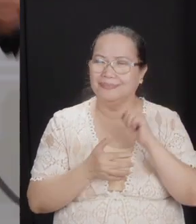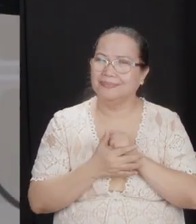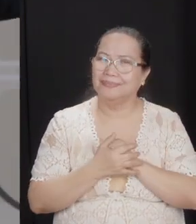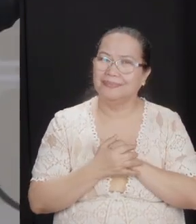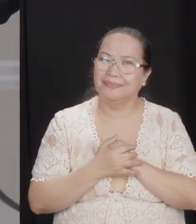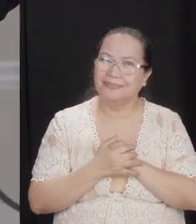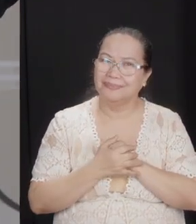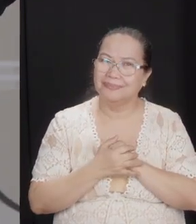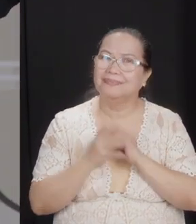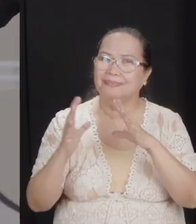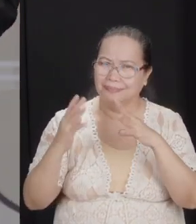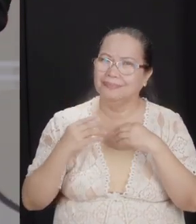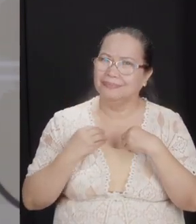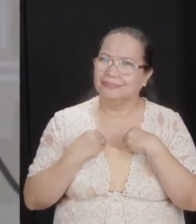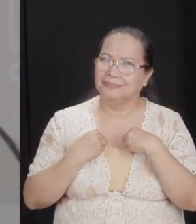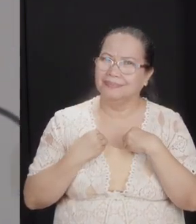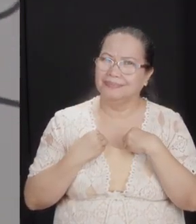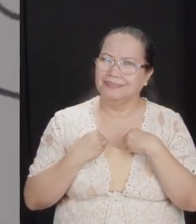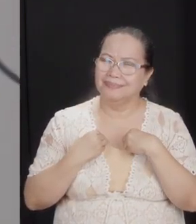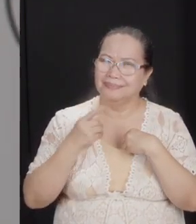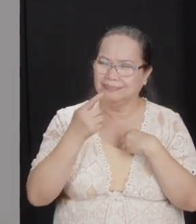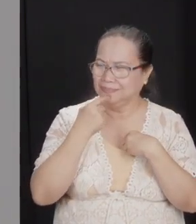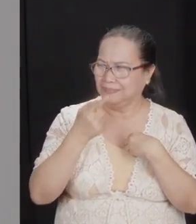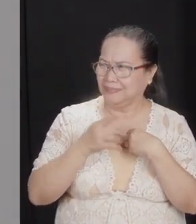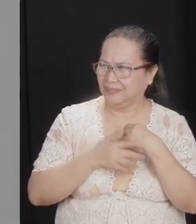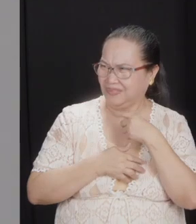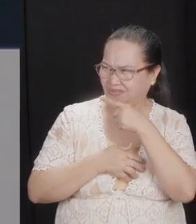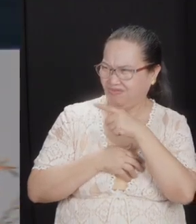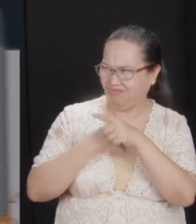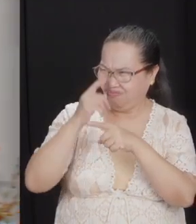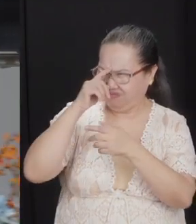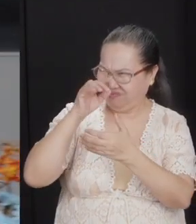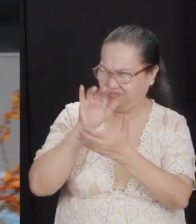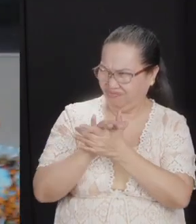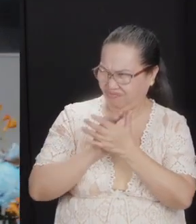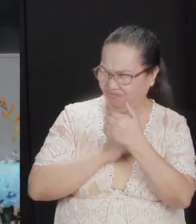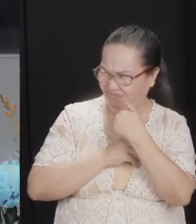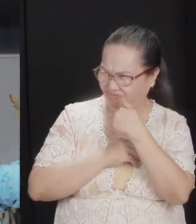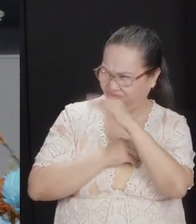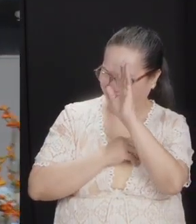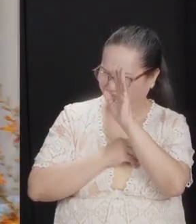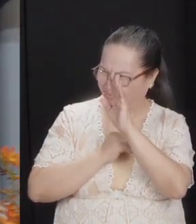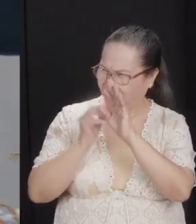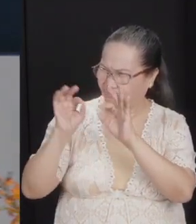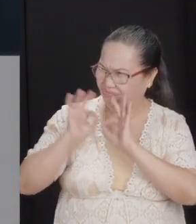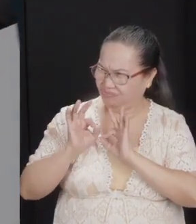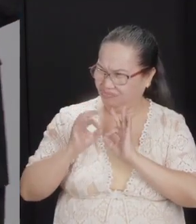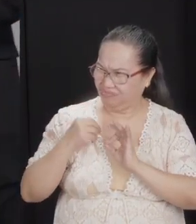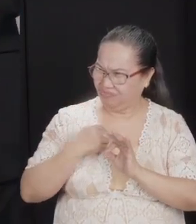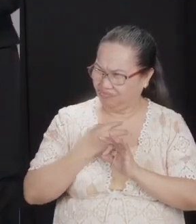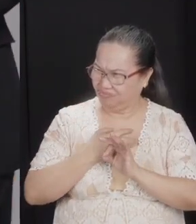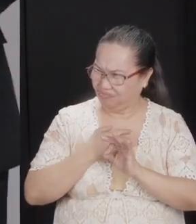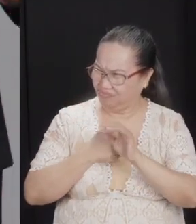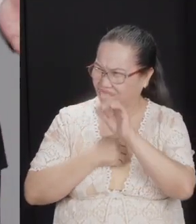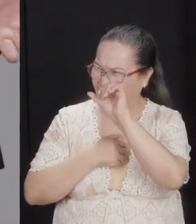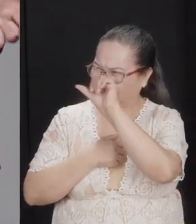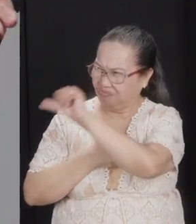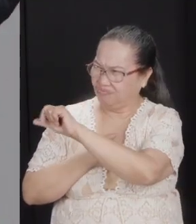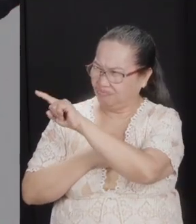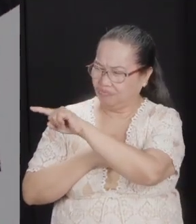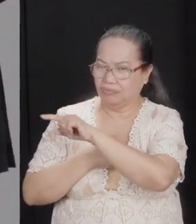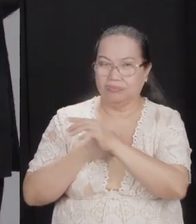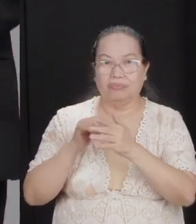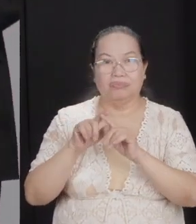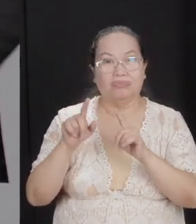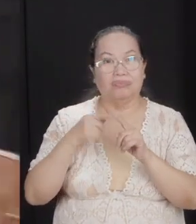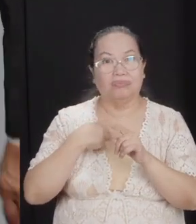They took it. You know what they could have said? Oh, we don't believe you. You're just afraid because we outnumber you. They could have said that.